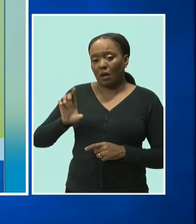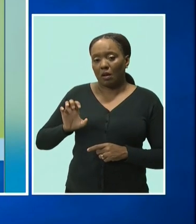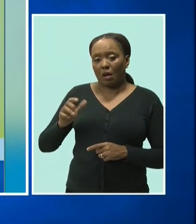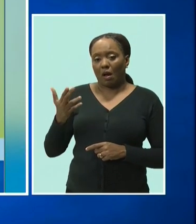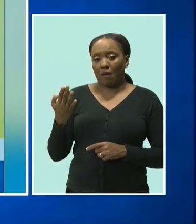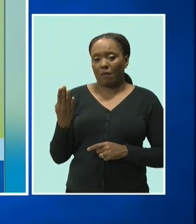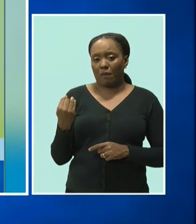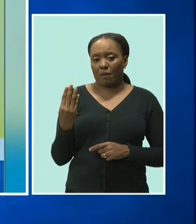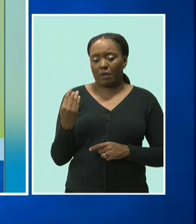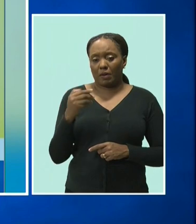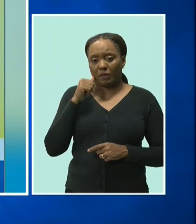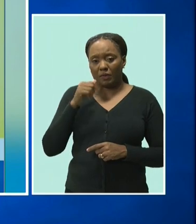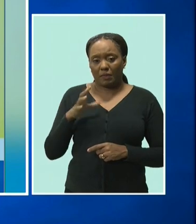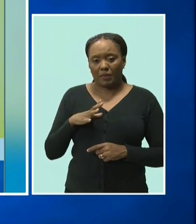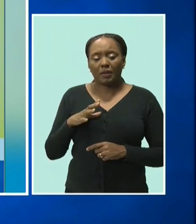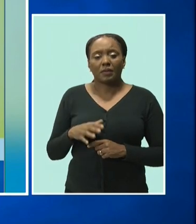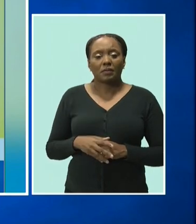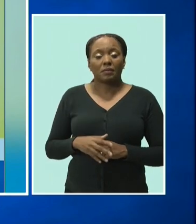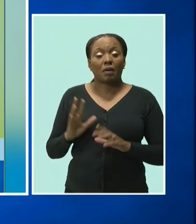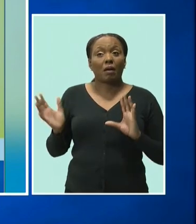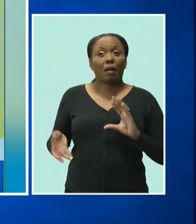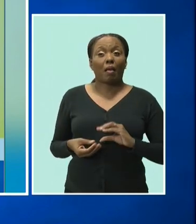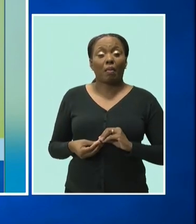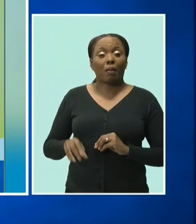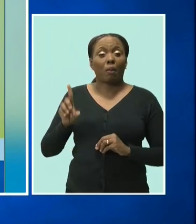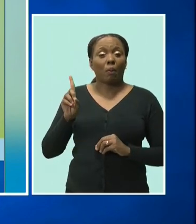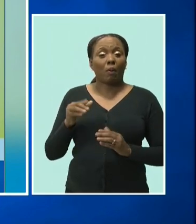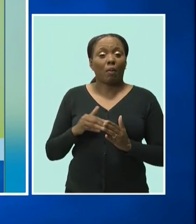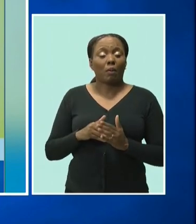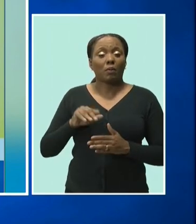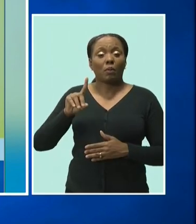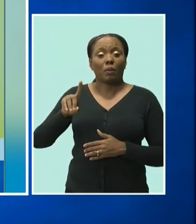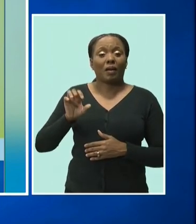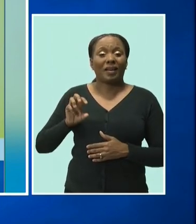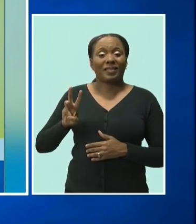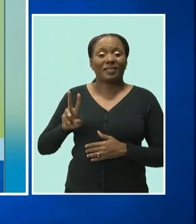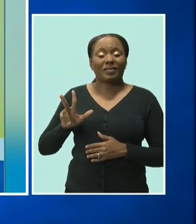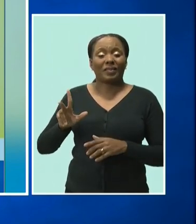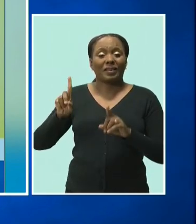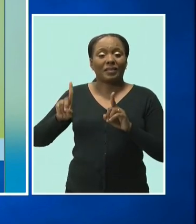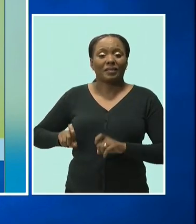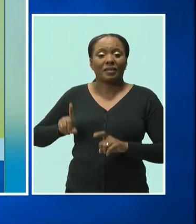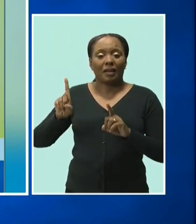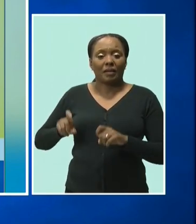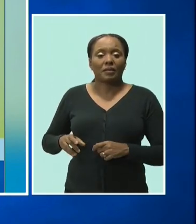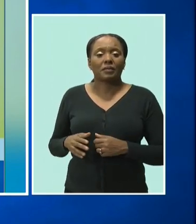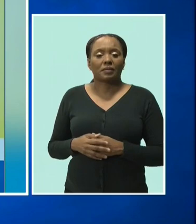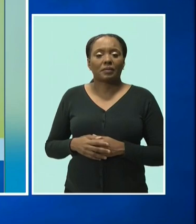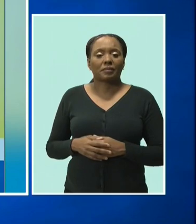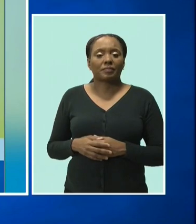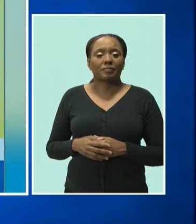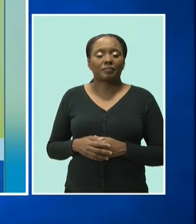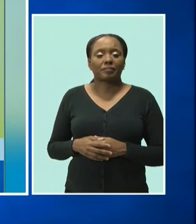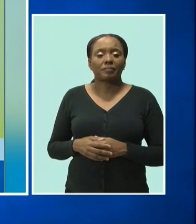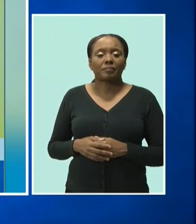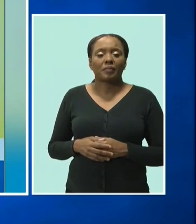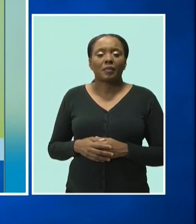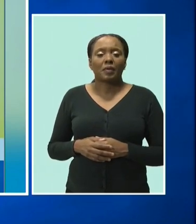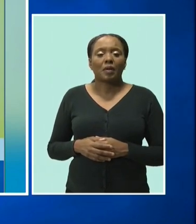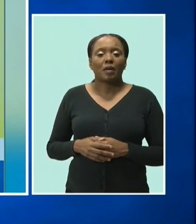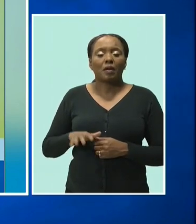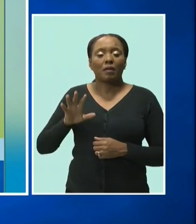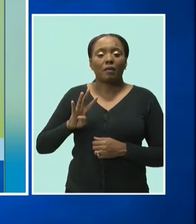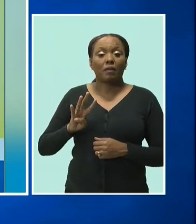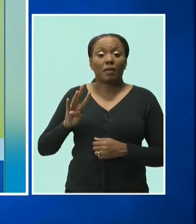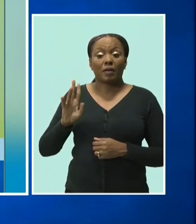Bestos Santos Public Health Laboratory yesterday out of the 1,163 tests conducted. The new positive